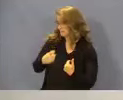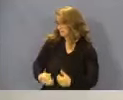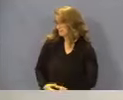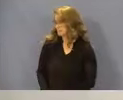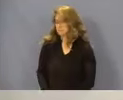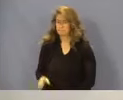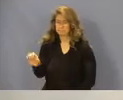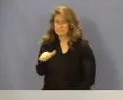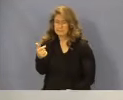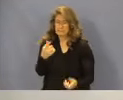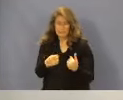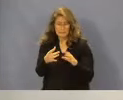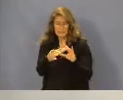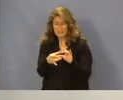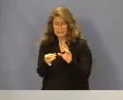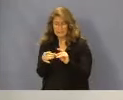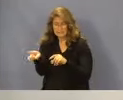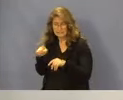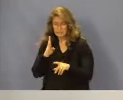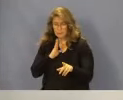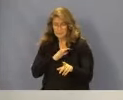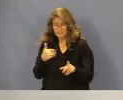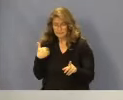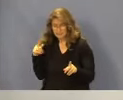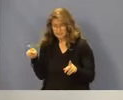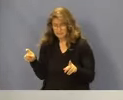Any questions, comments from the board, please?